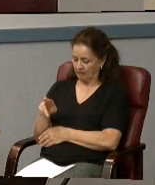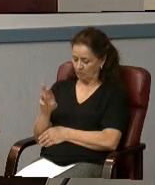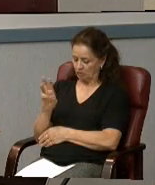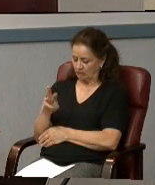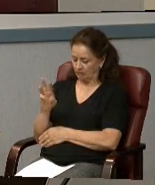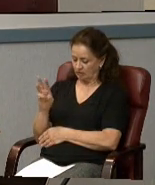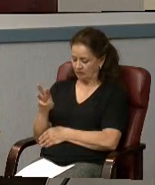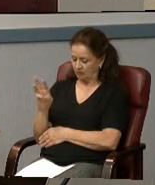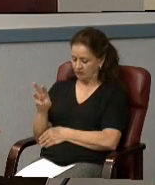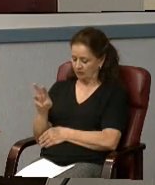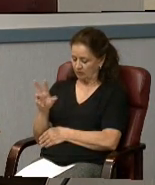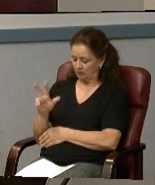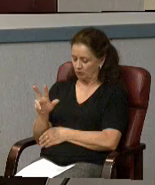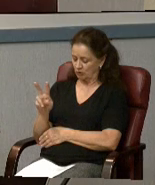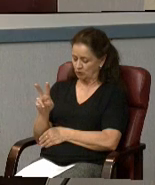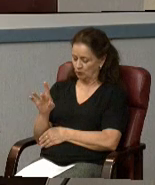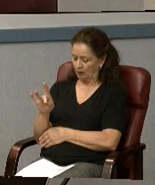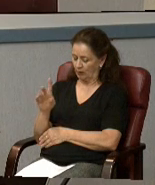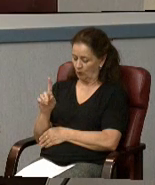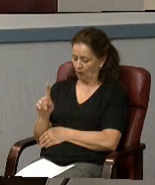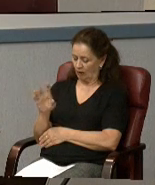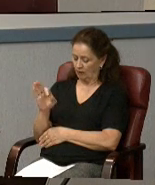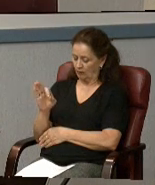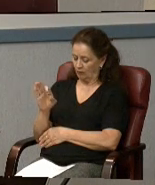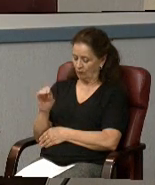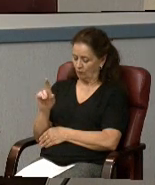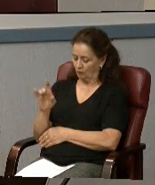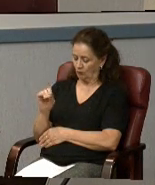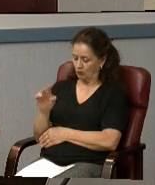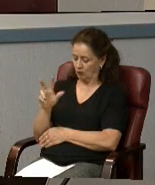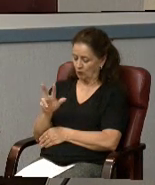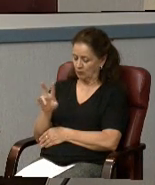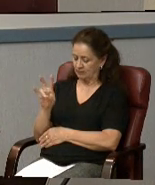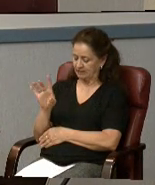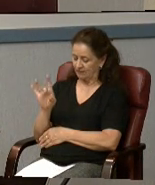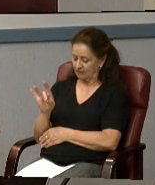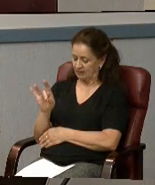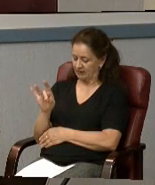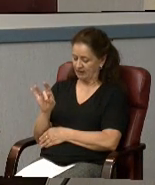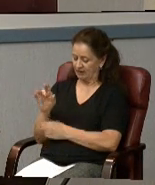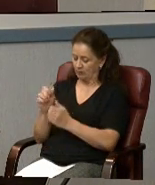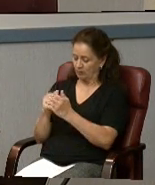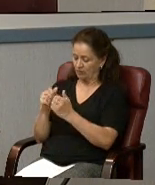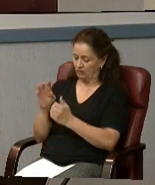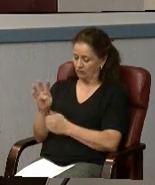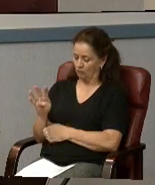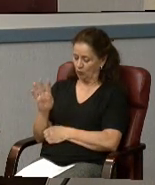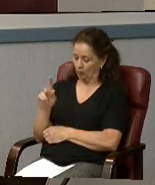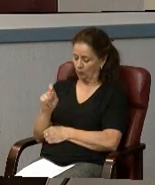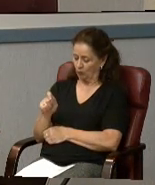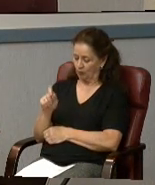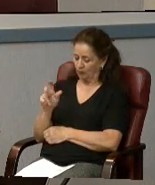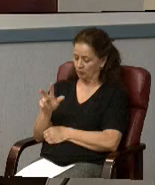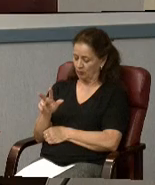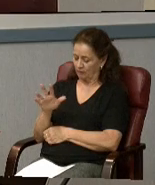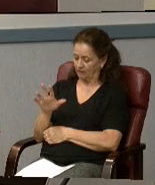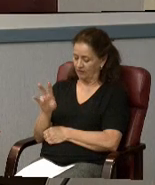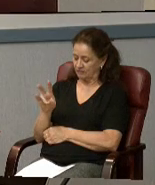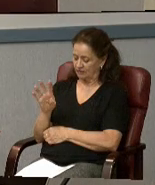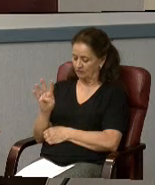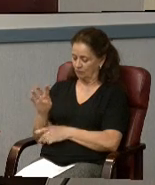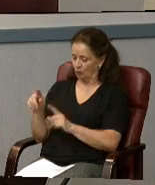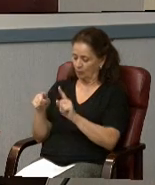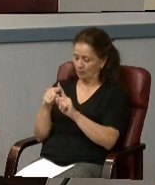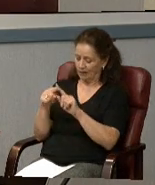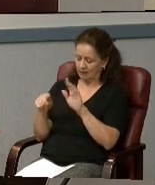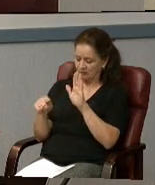W. W. W. 328-1, folio 378, containing 4.3574 plus or